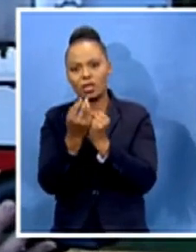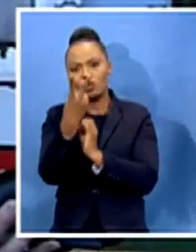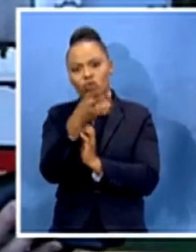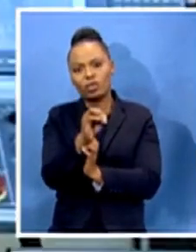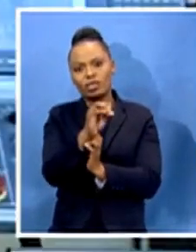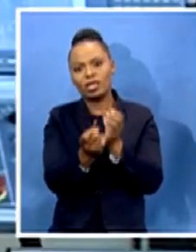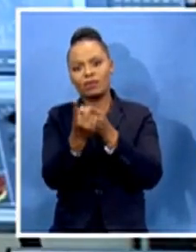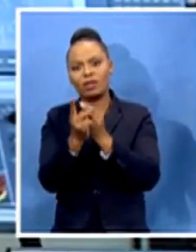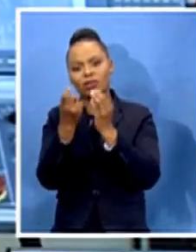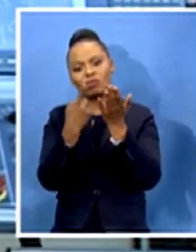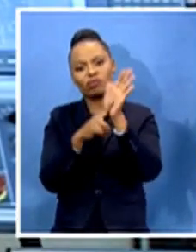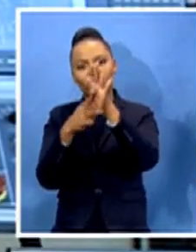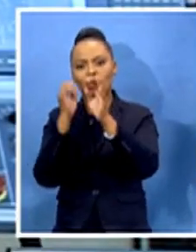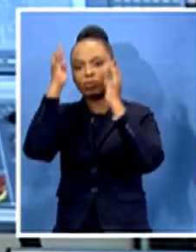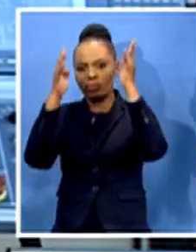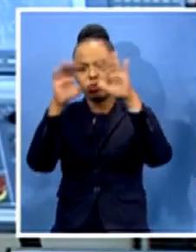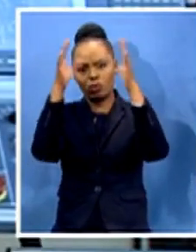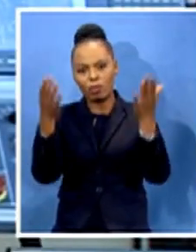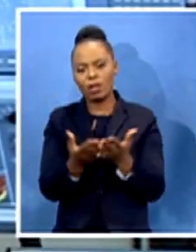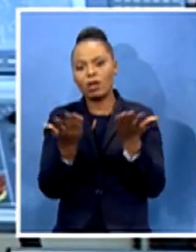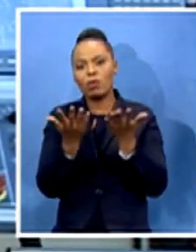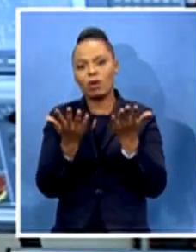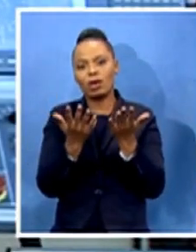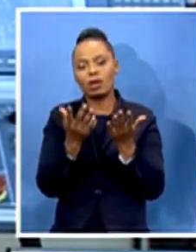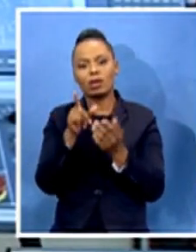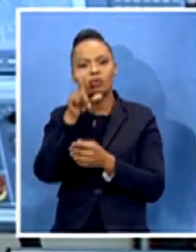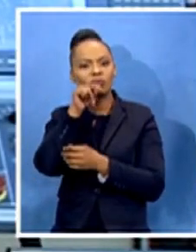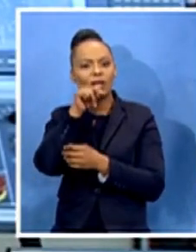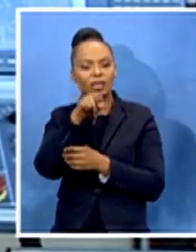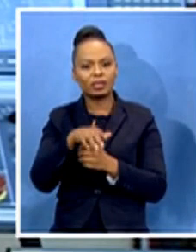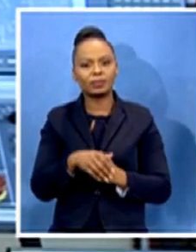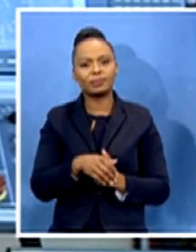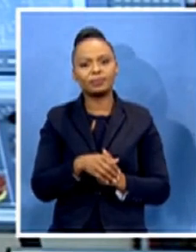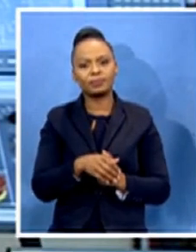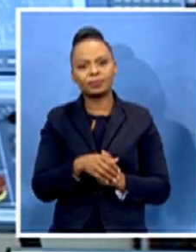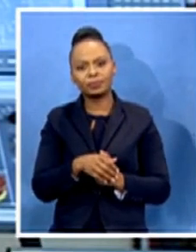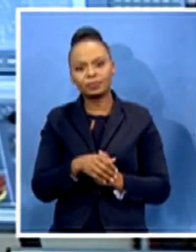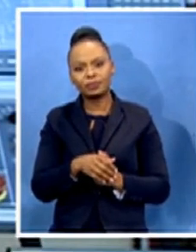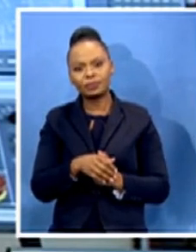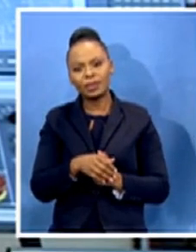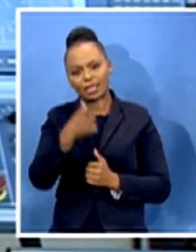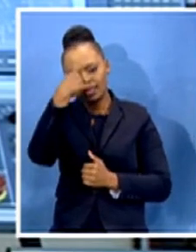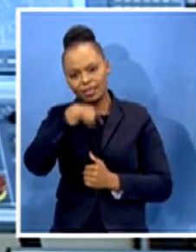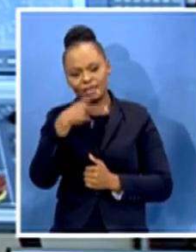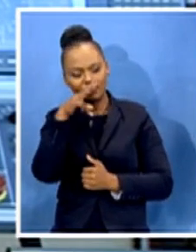Switzerland. So, it was very sad to see someone struggling to do so many tasks that we